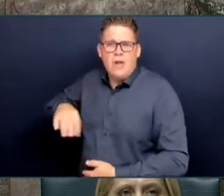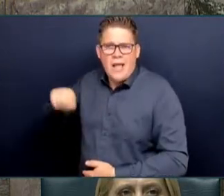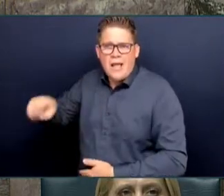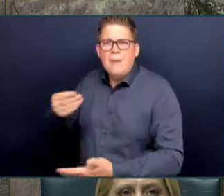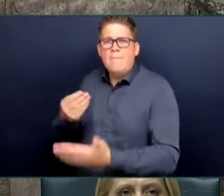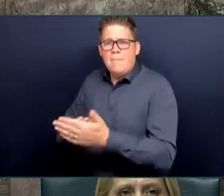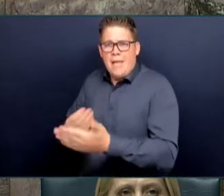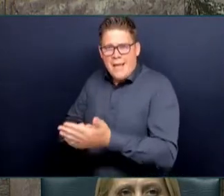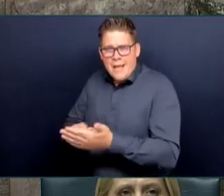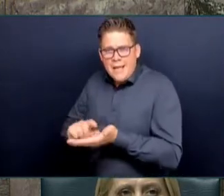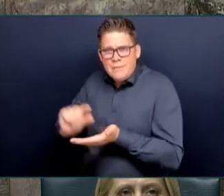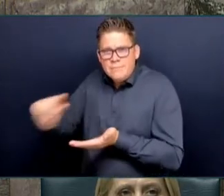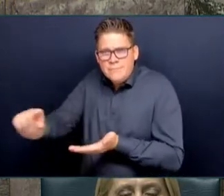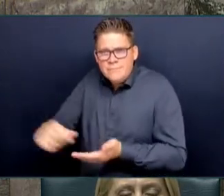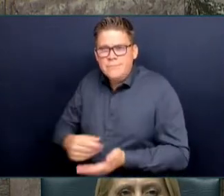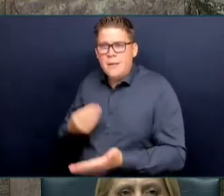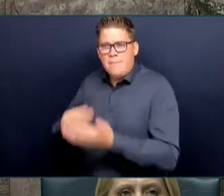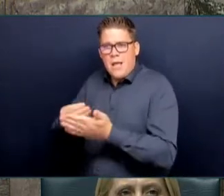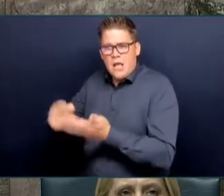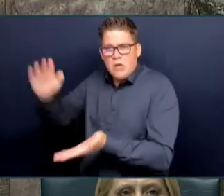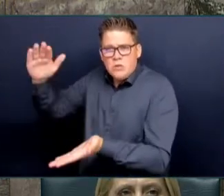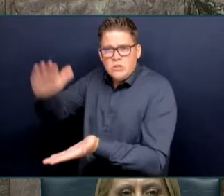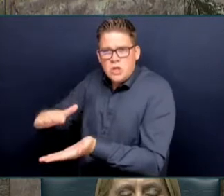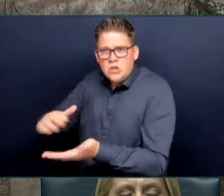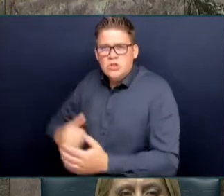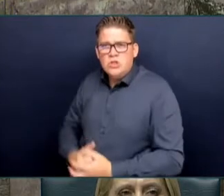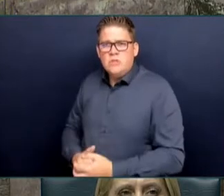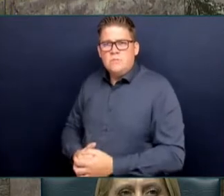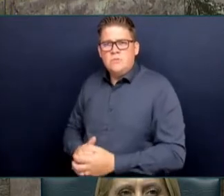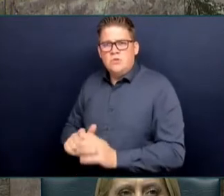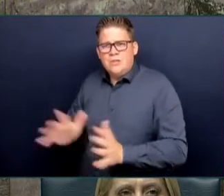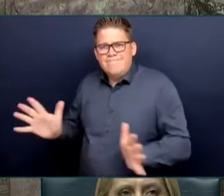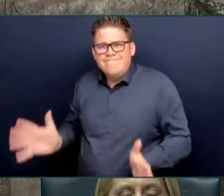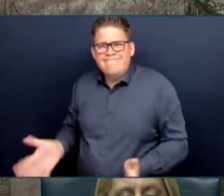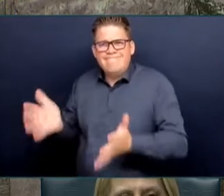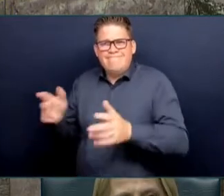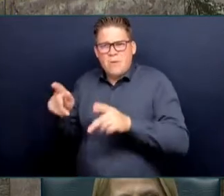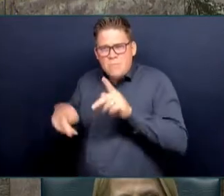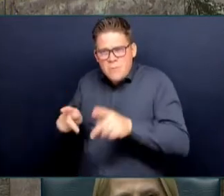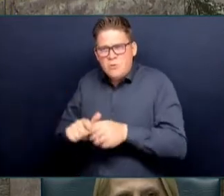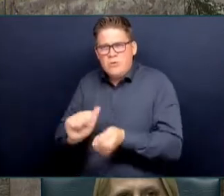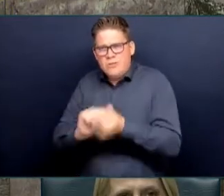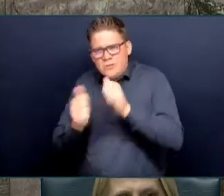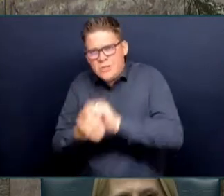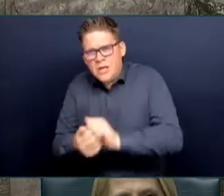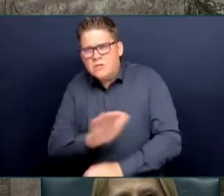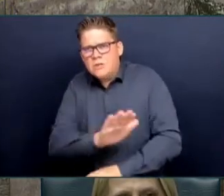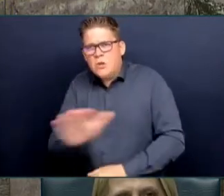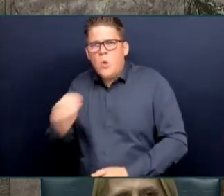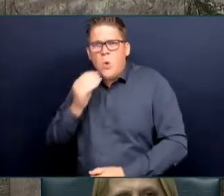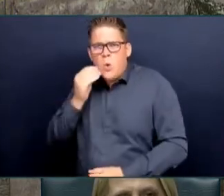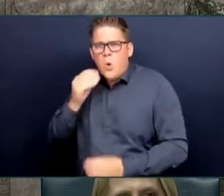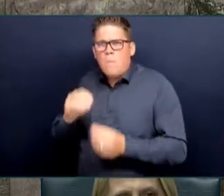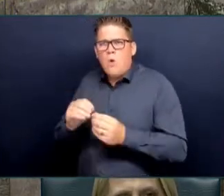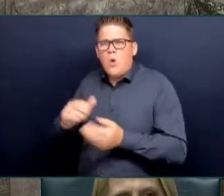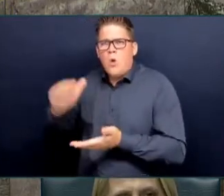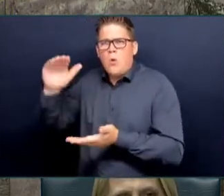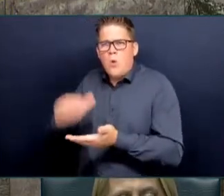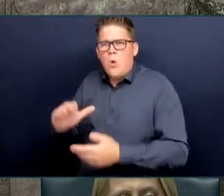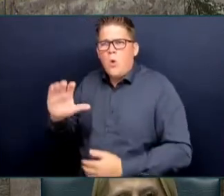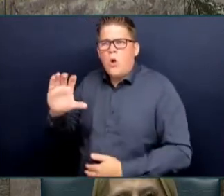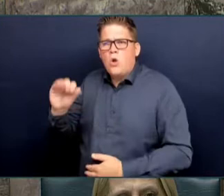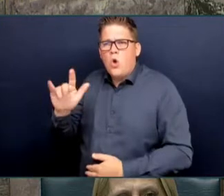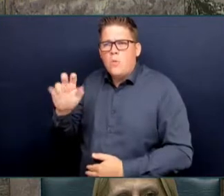their homes to low carbon and to clean energy, their transportation through investments in public transit, through